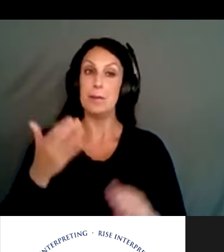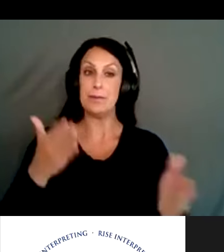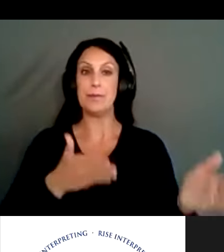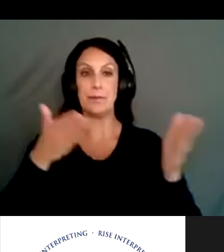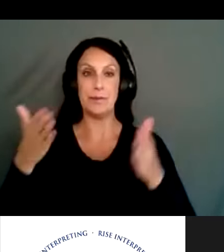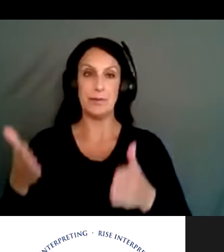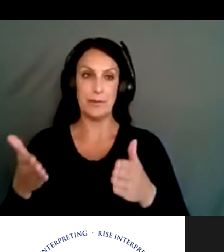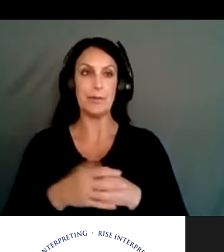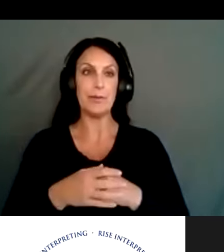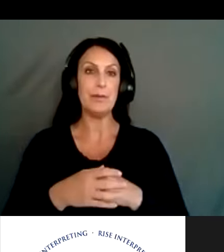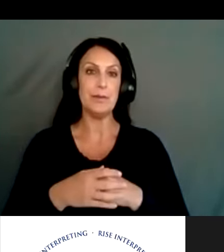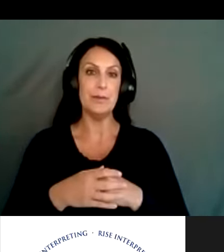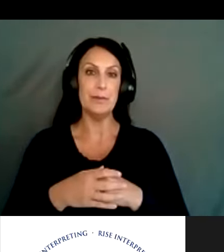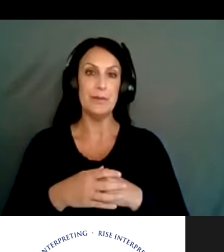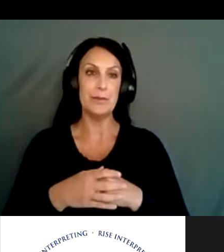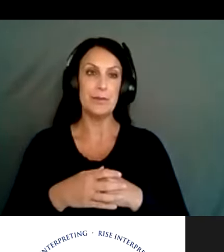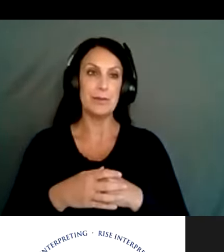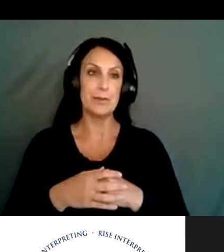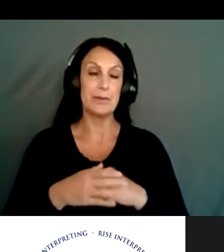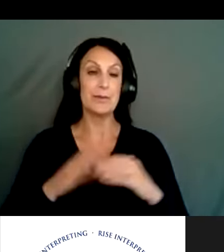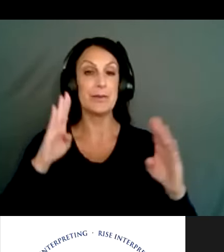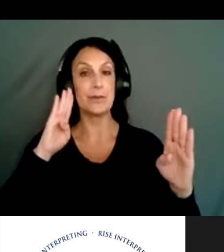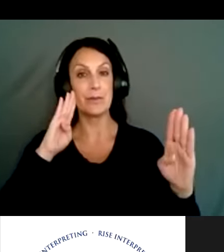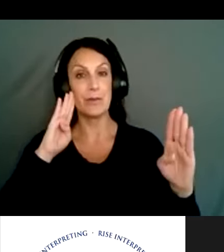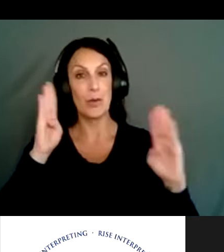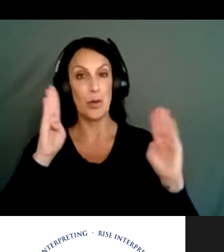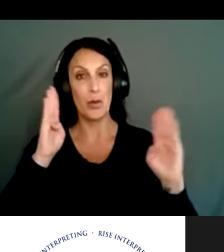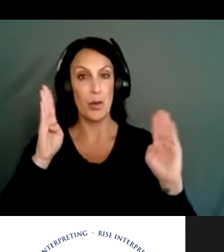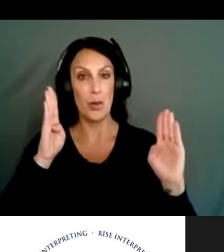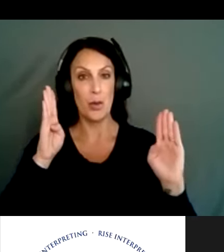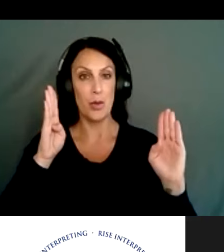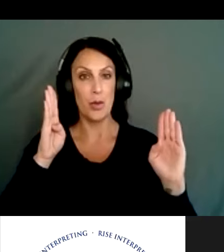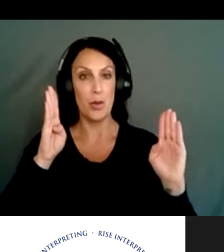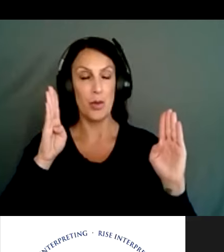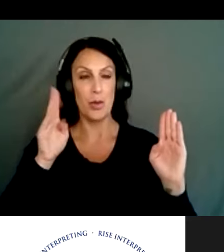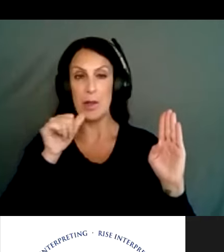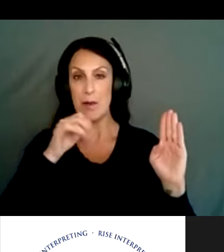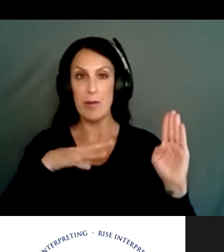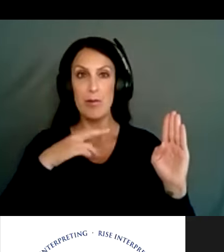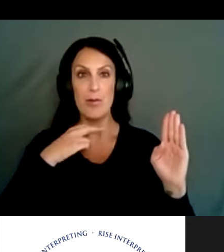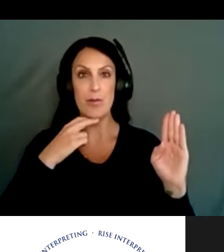All right. Hello, um, uh, I will be going over.